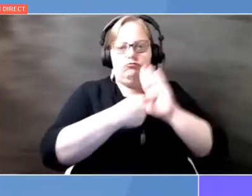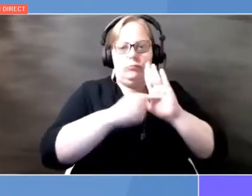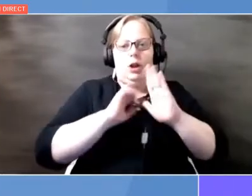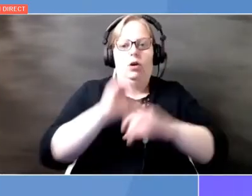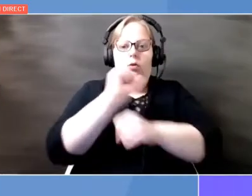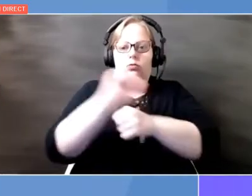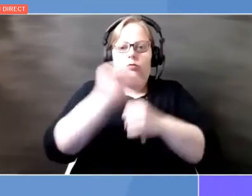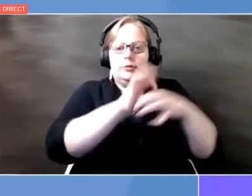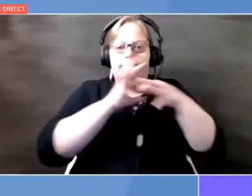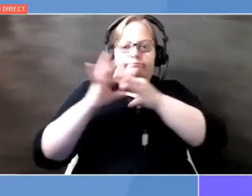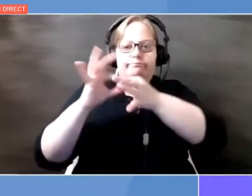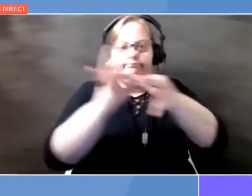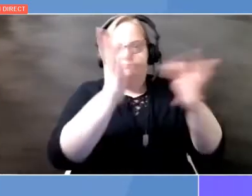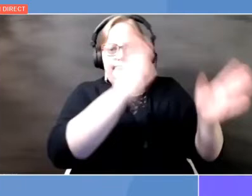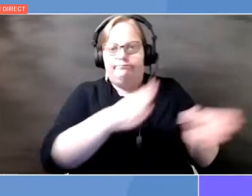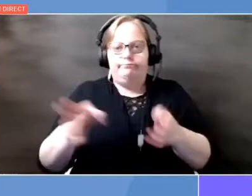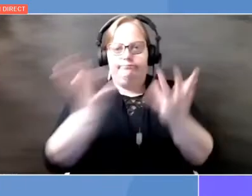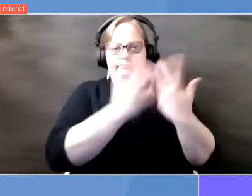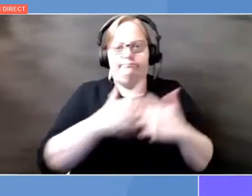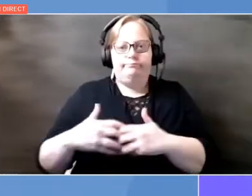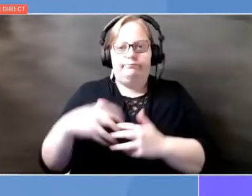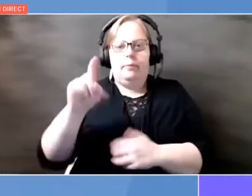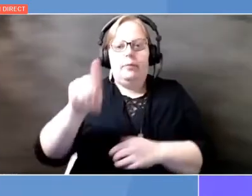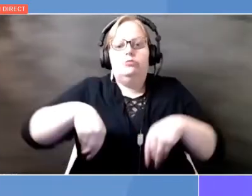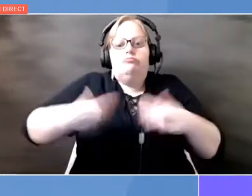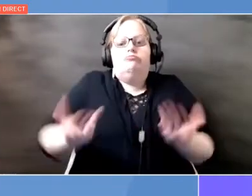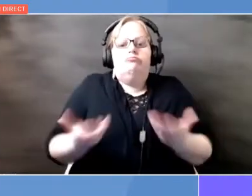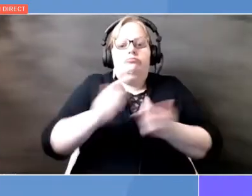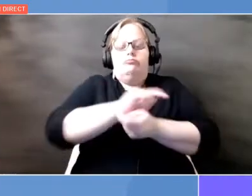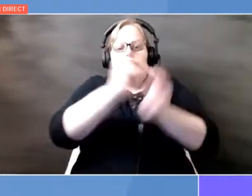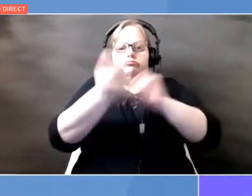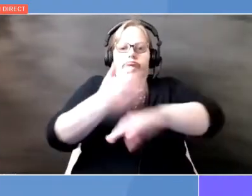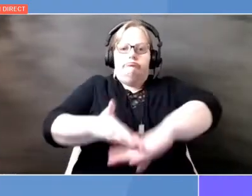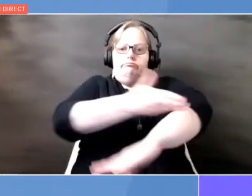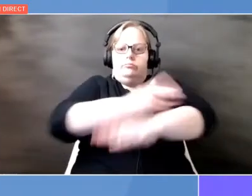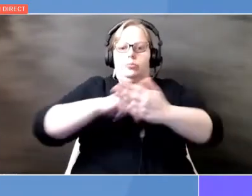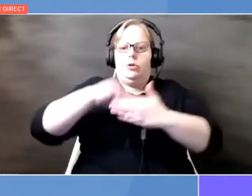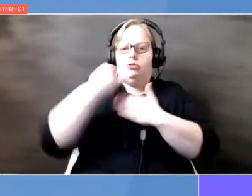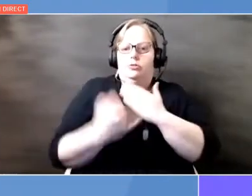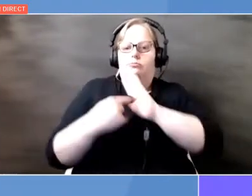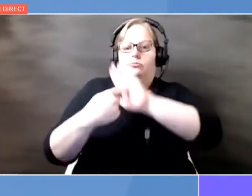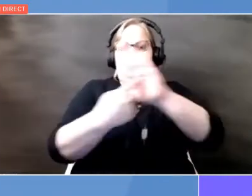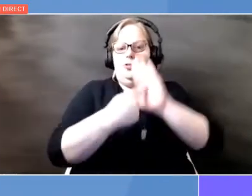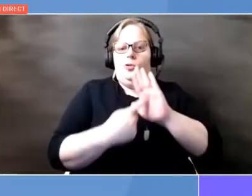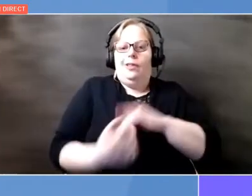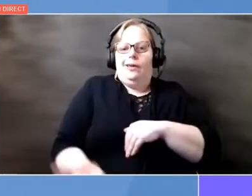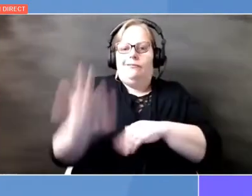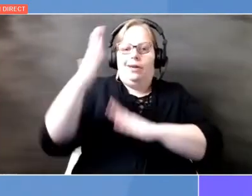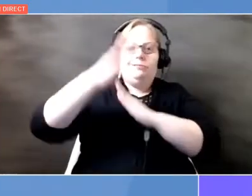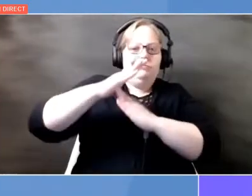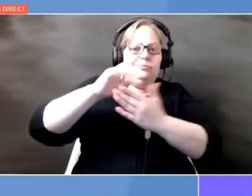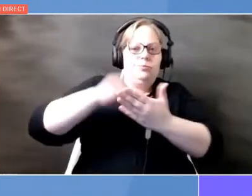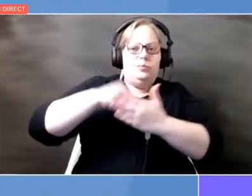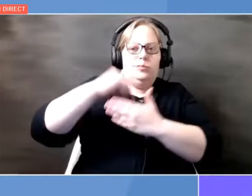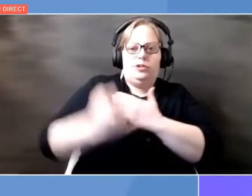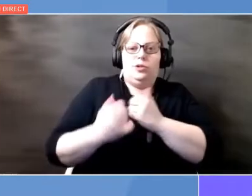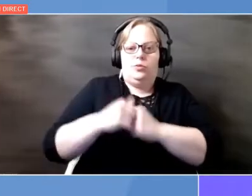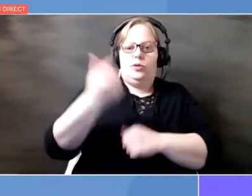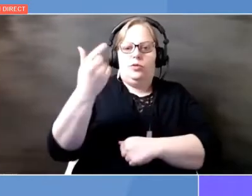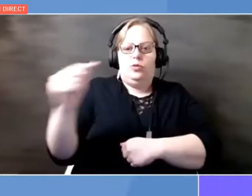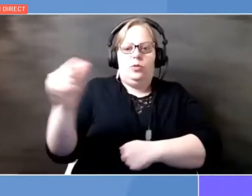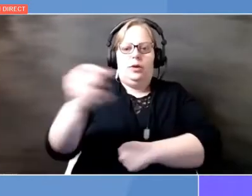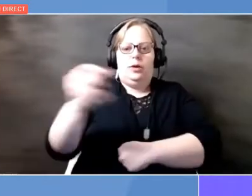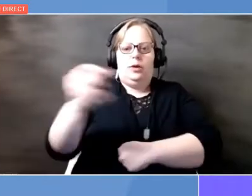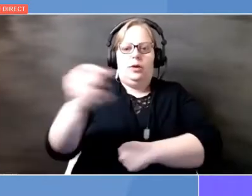deliver transformational projects that showcase innovations such as the five flagship projects under the Green Powered Future